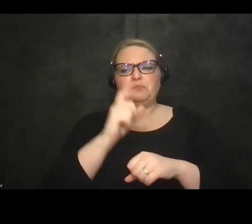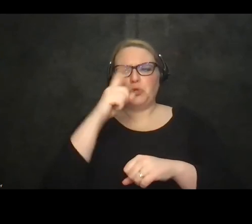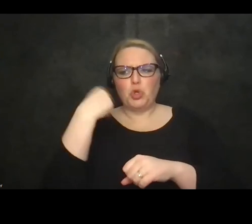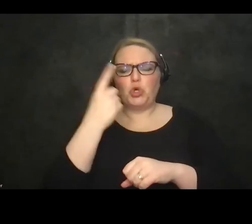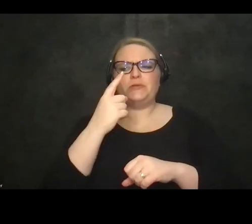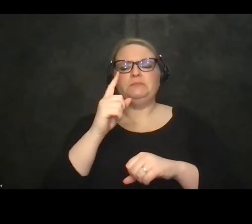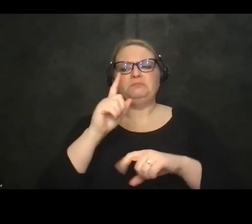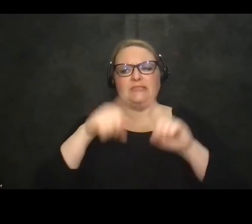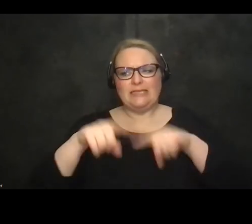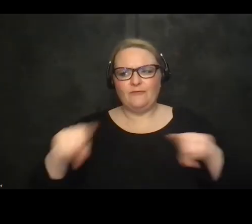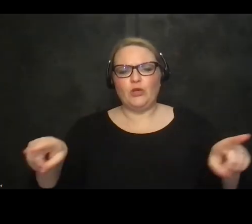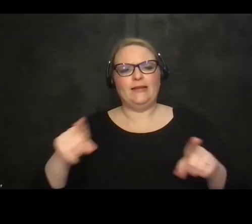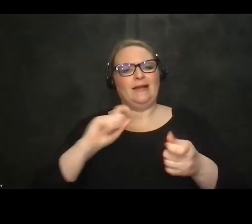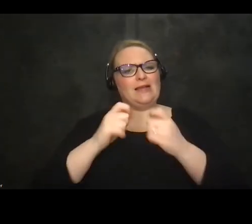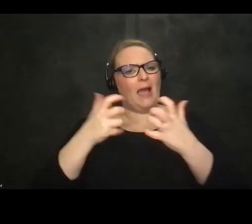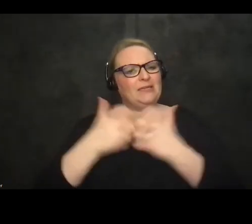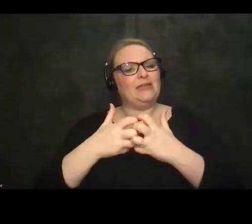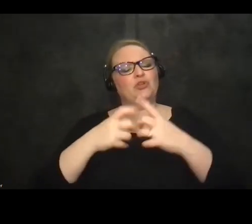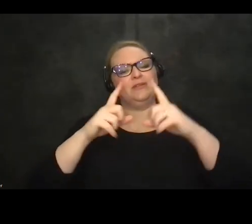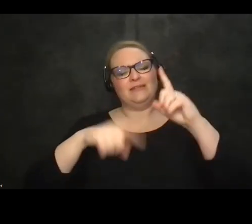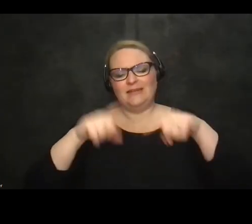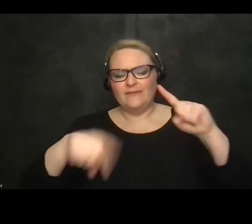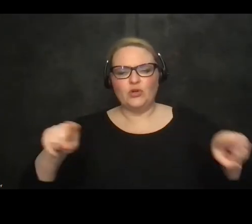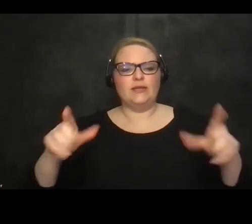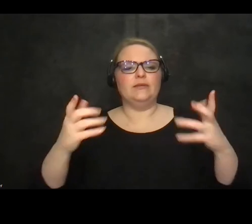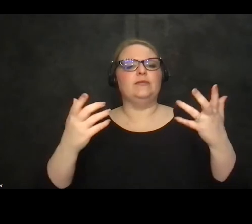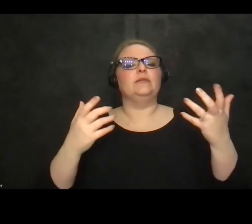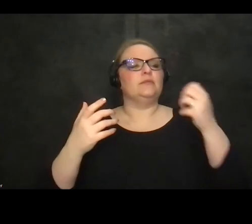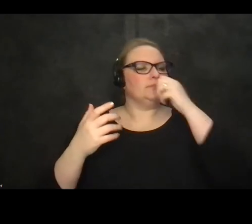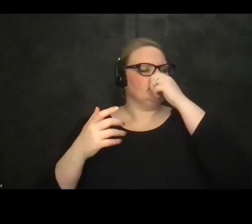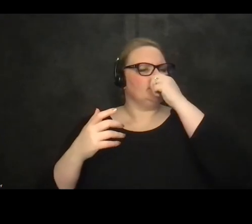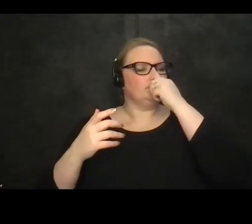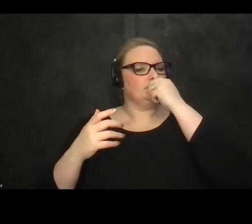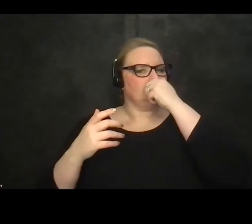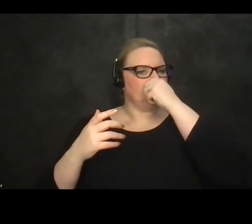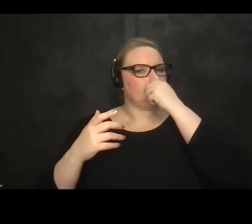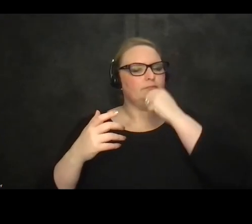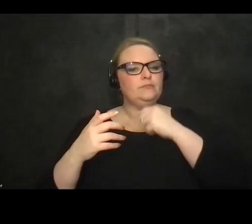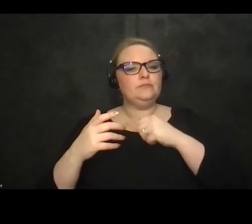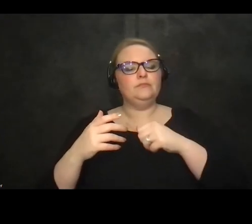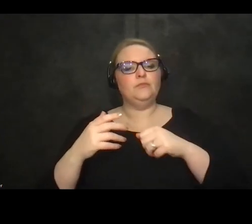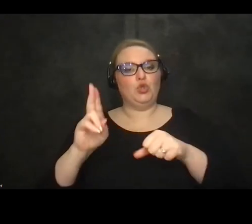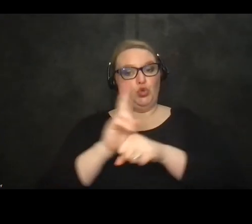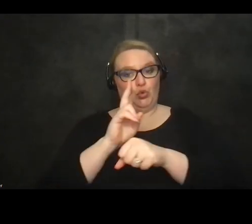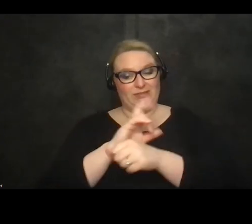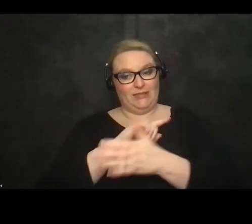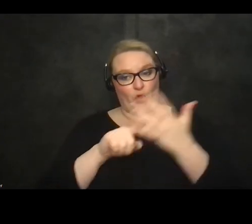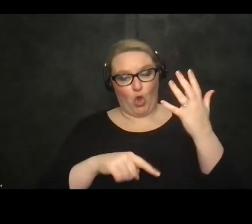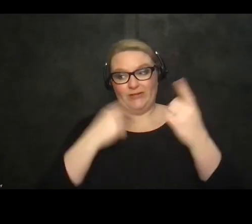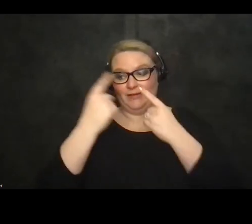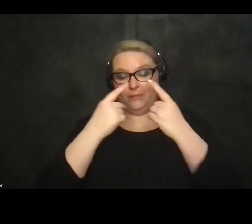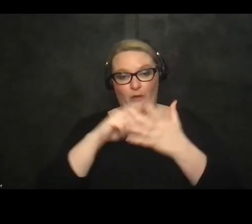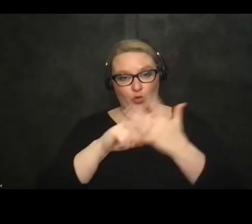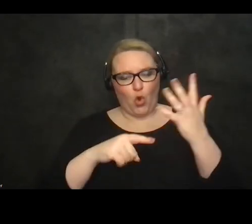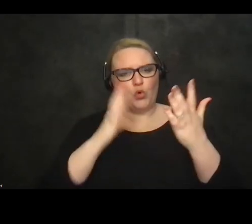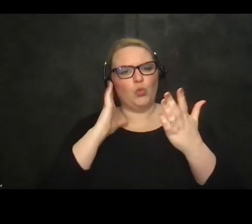accommodations we can offer make many many different forms and using those and thinking about those will